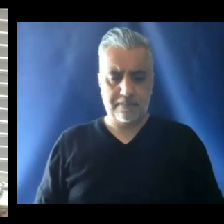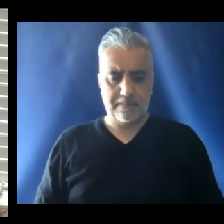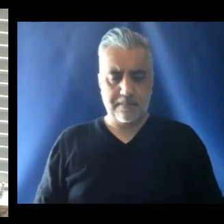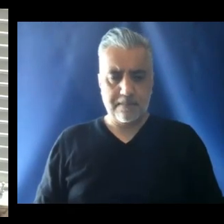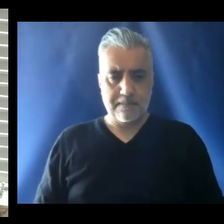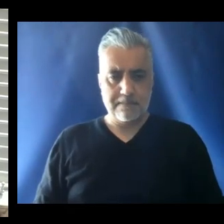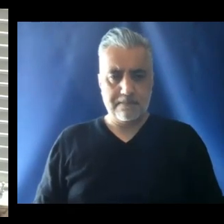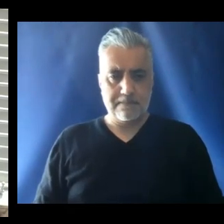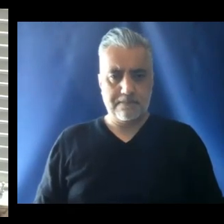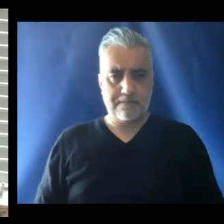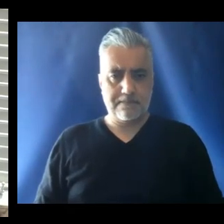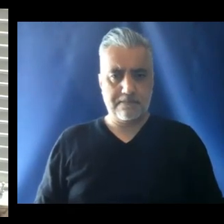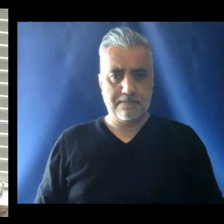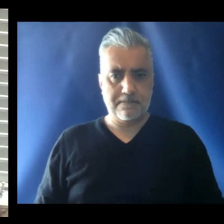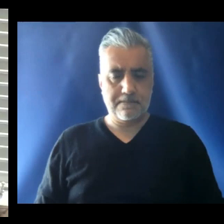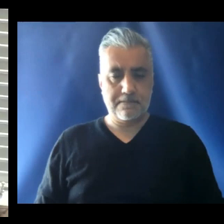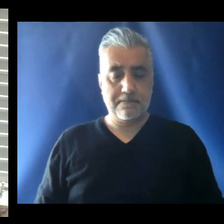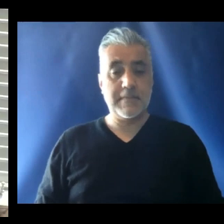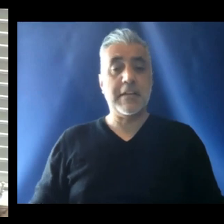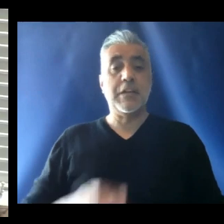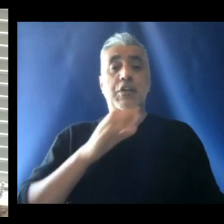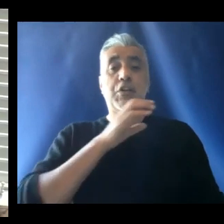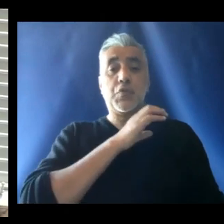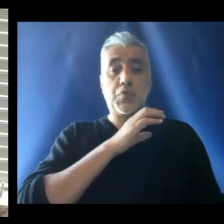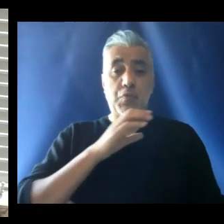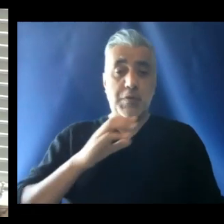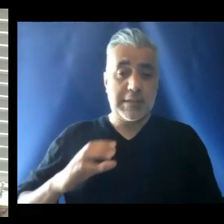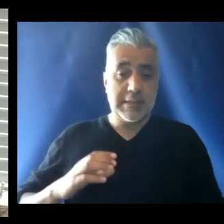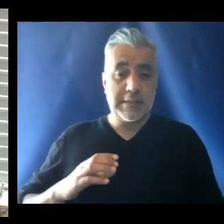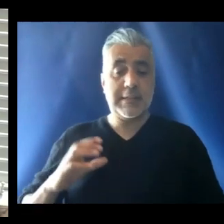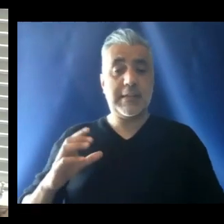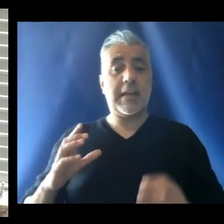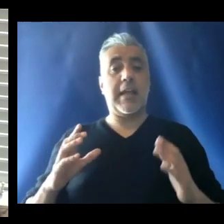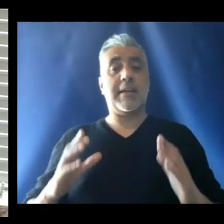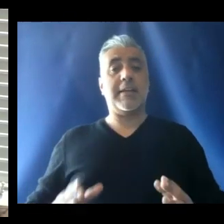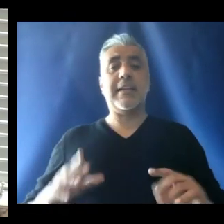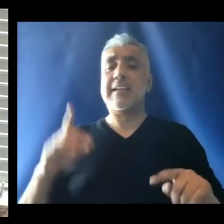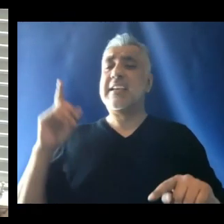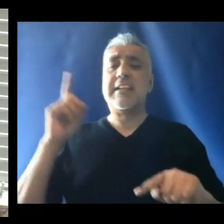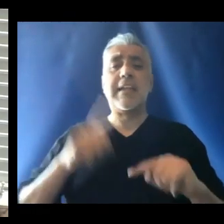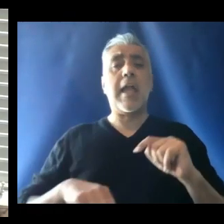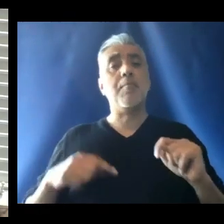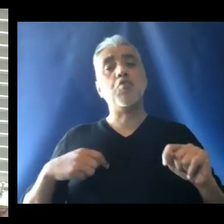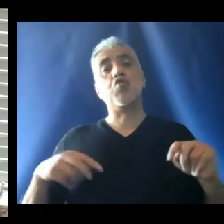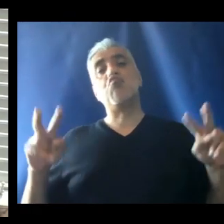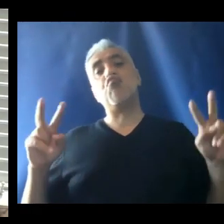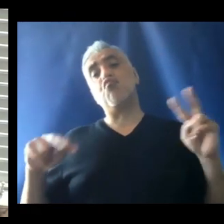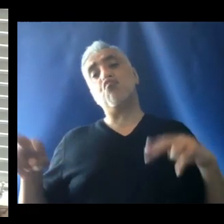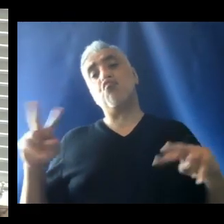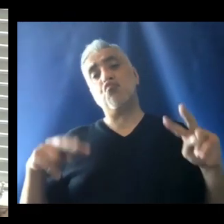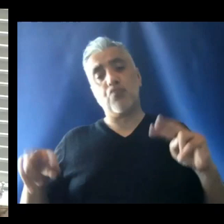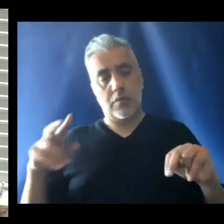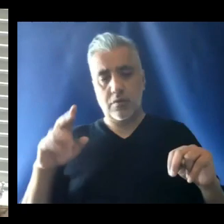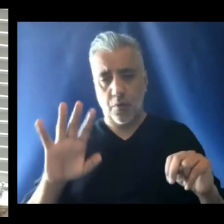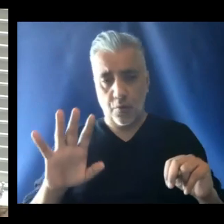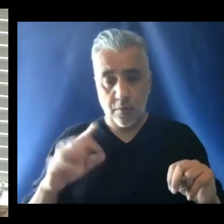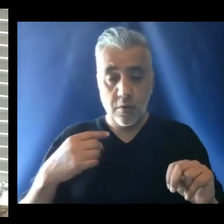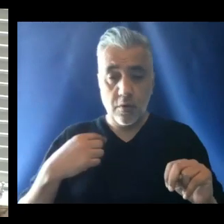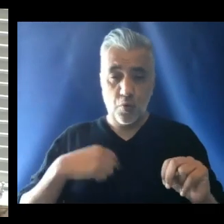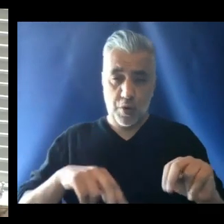a distance. Christianity cannot be from just looking. We look